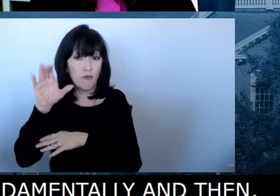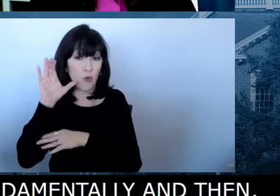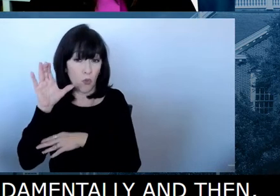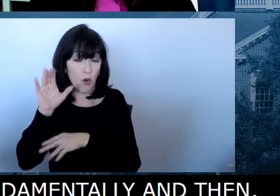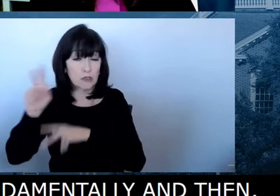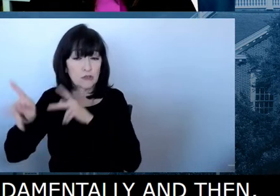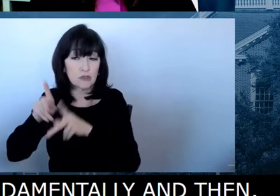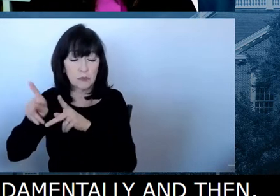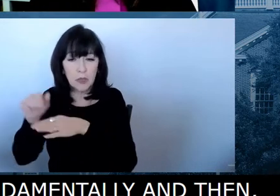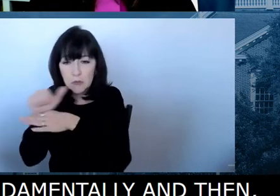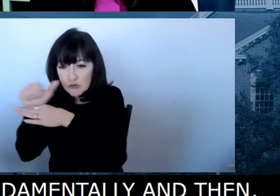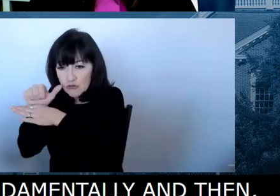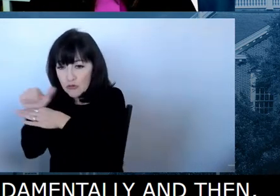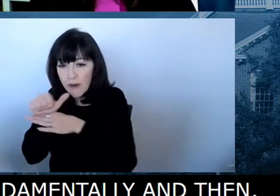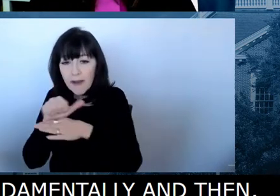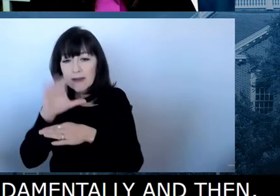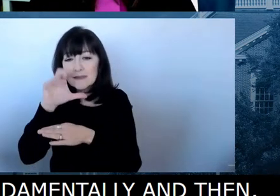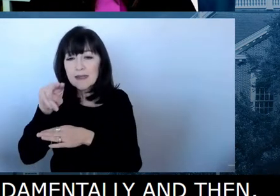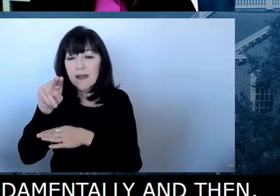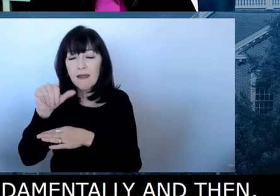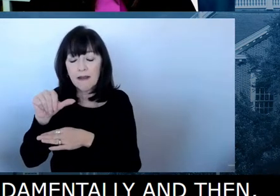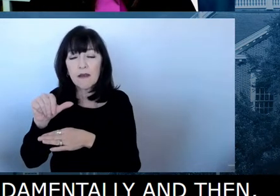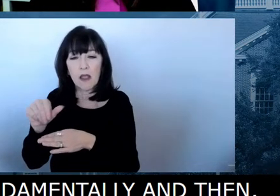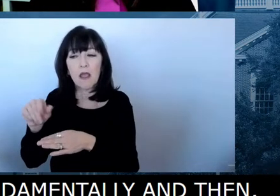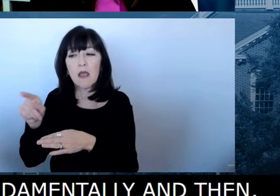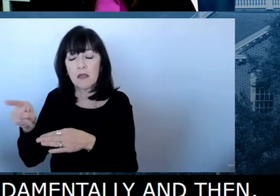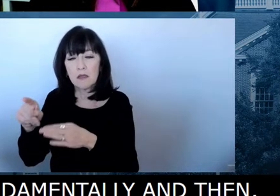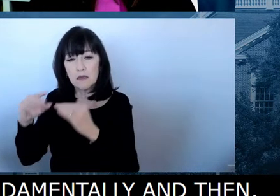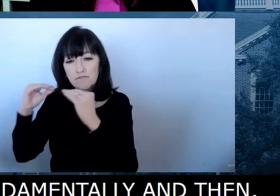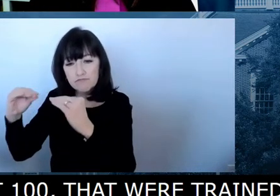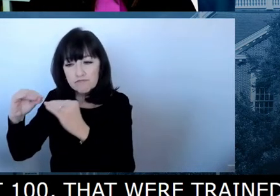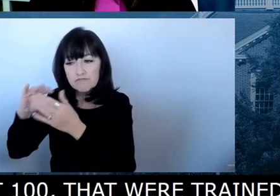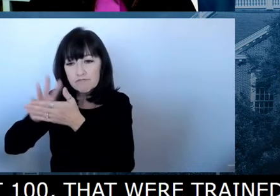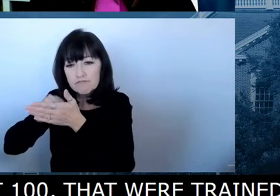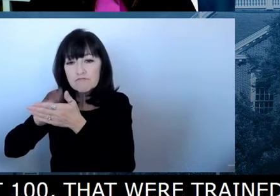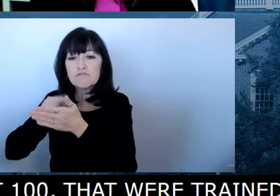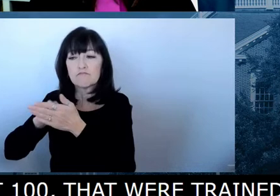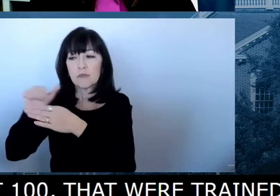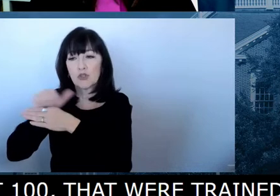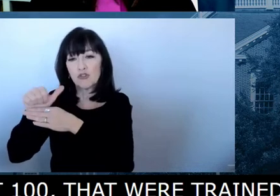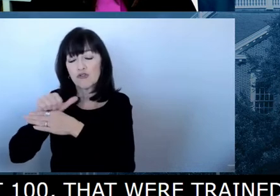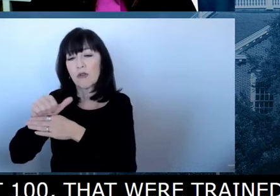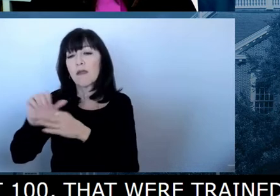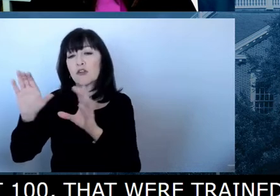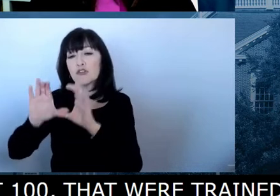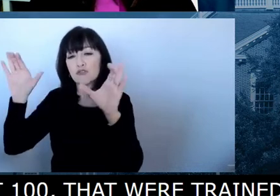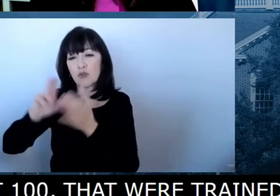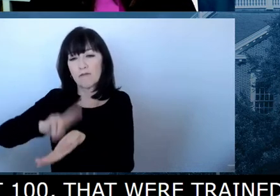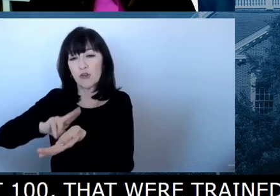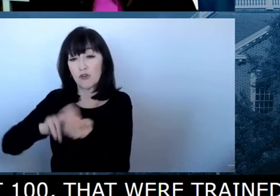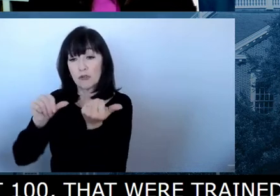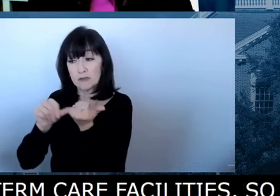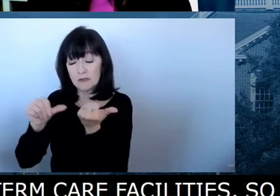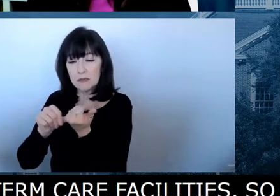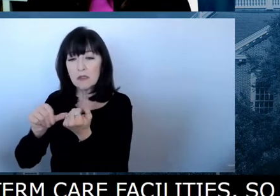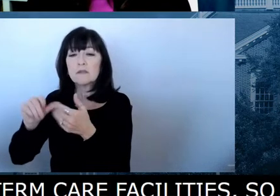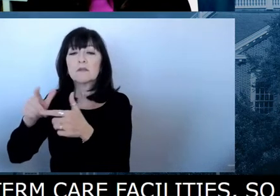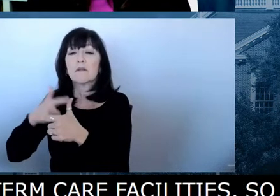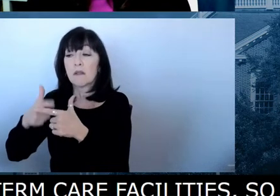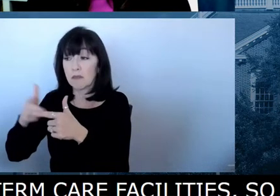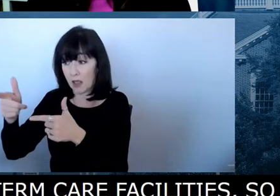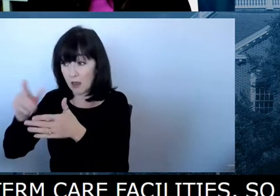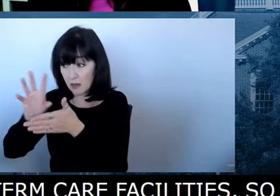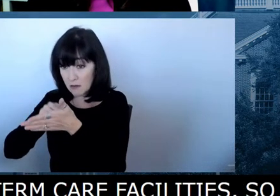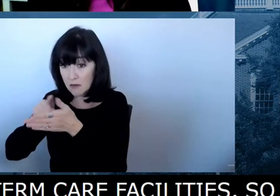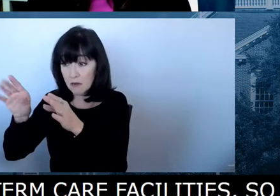hospitals could discharge patients from their hospital settings into, uh, into the long-term care facilities.